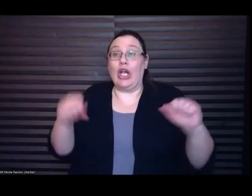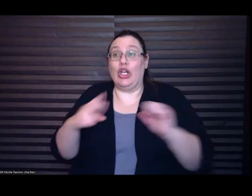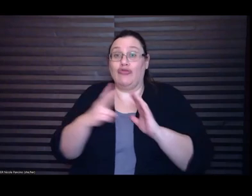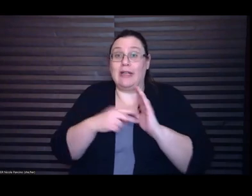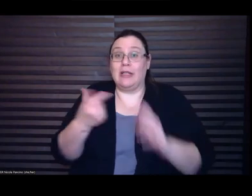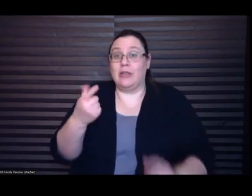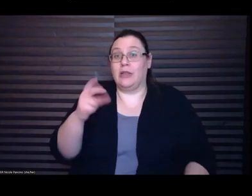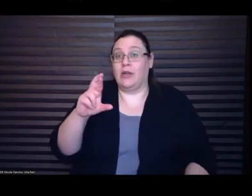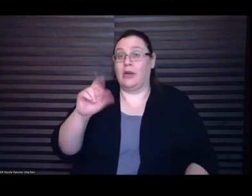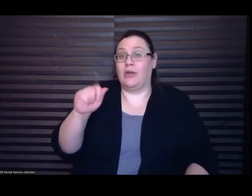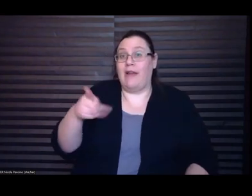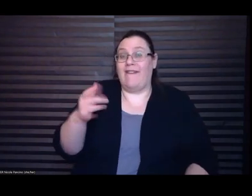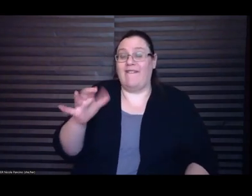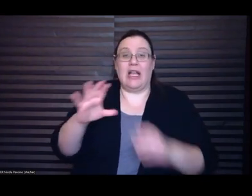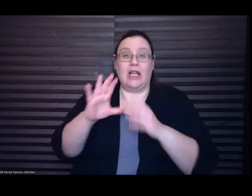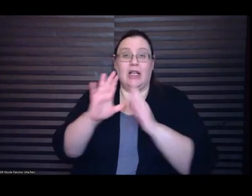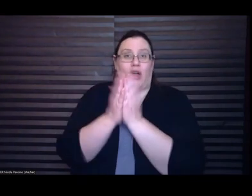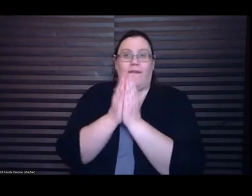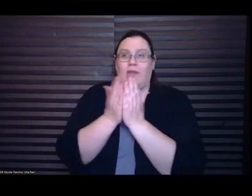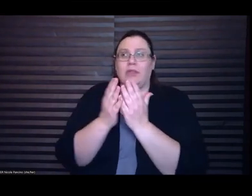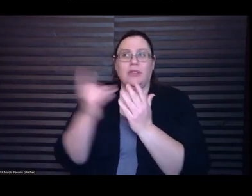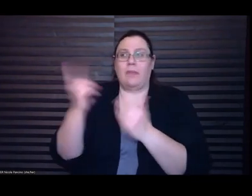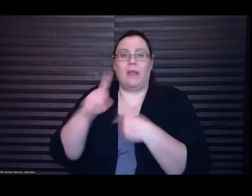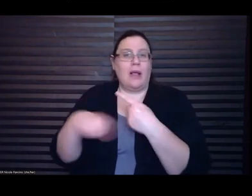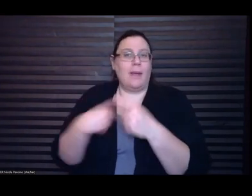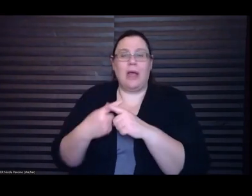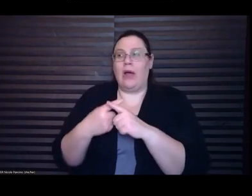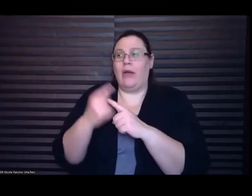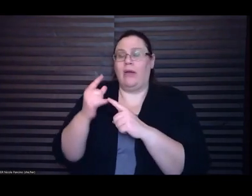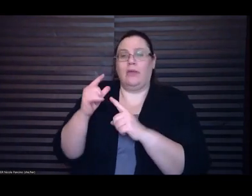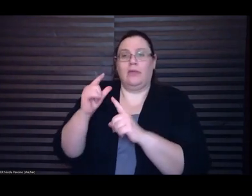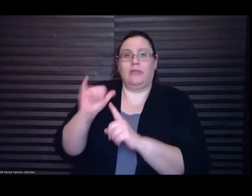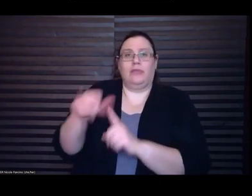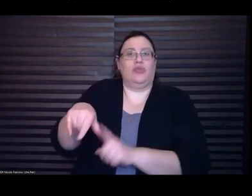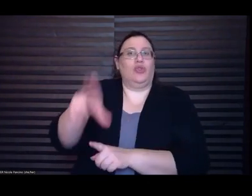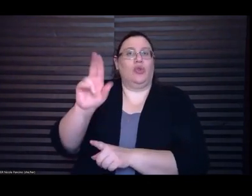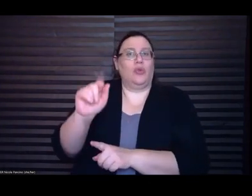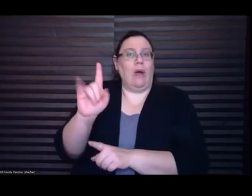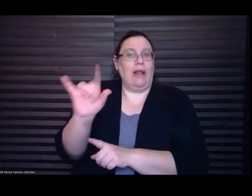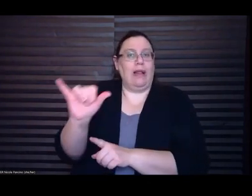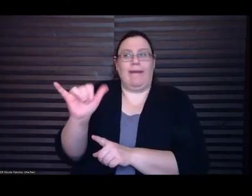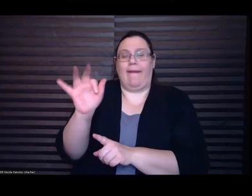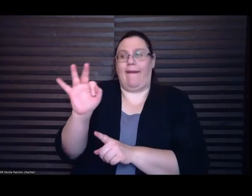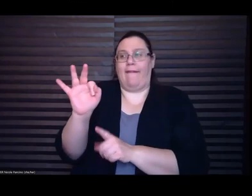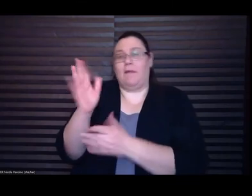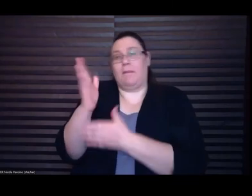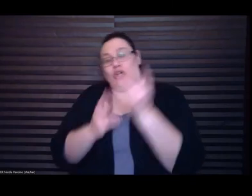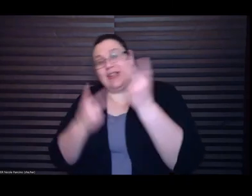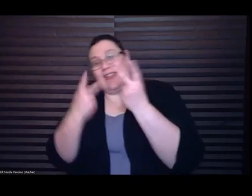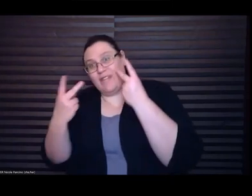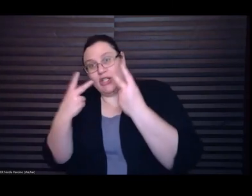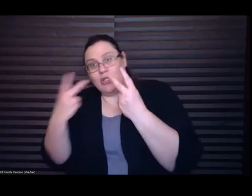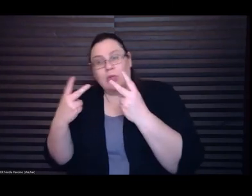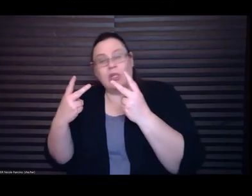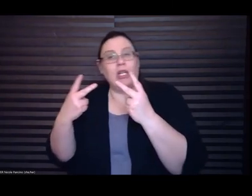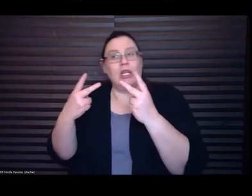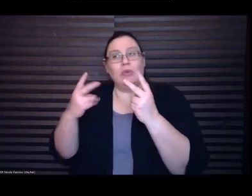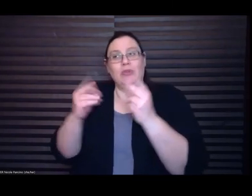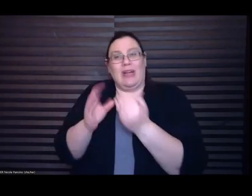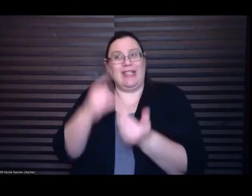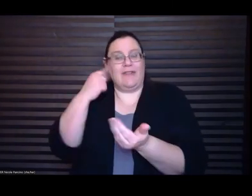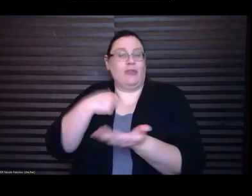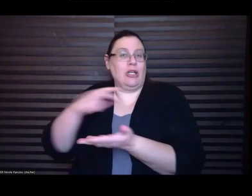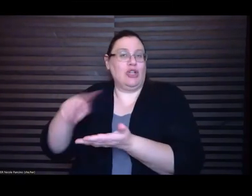quality the quality of it being sort of partially visual that I didn't it was like easier for me to read than like just like prose um but yeah